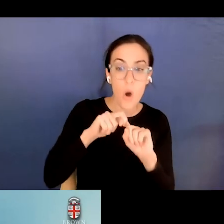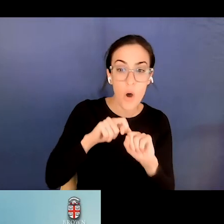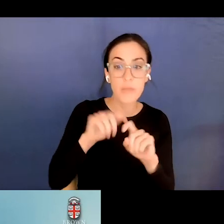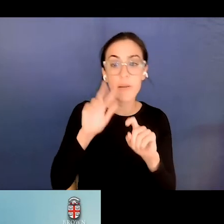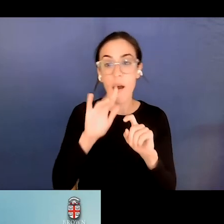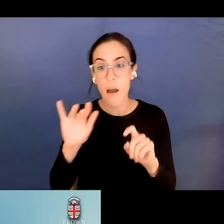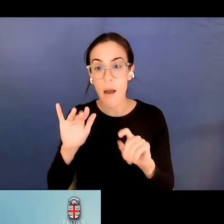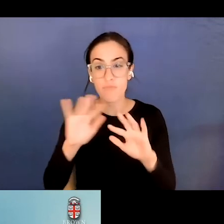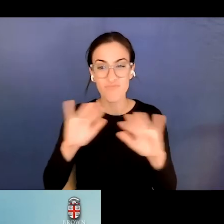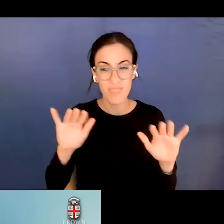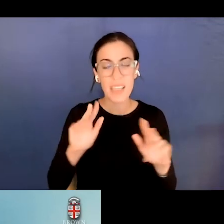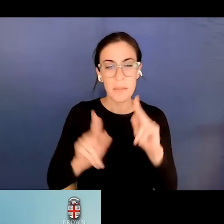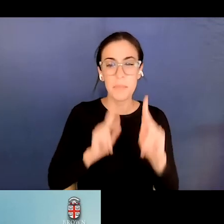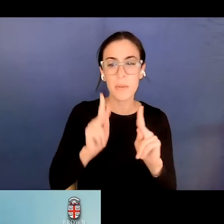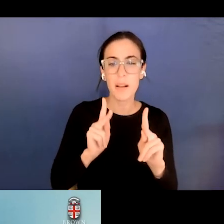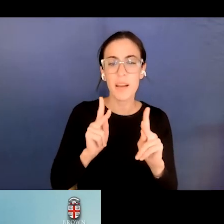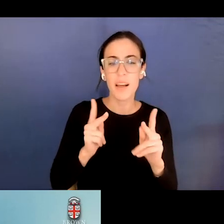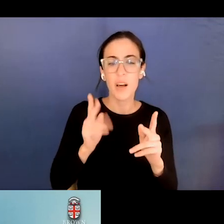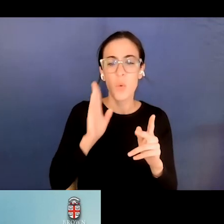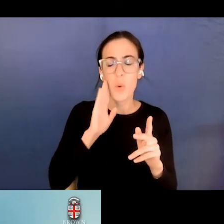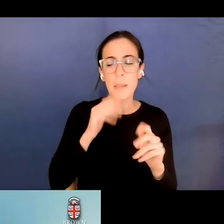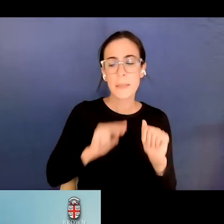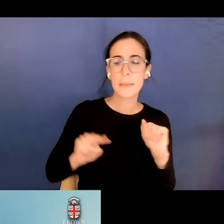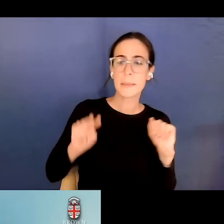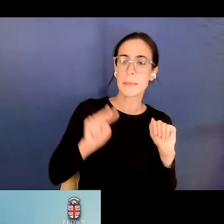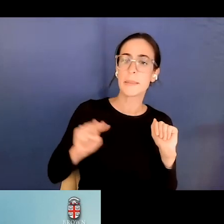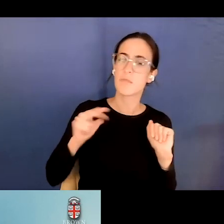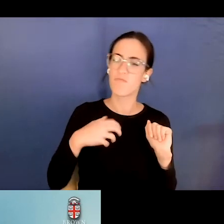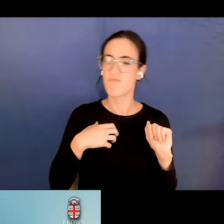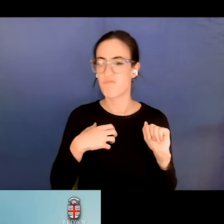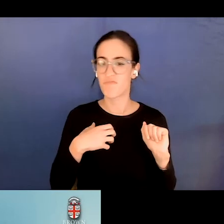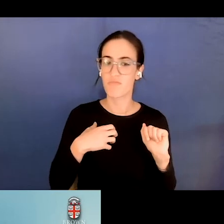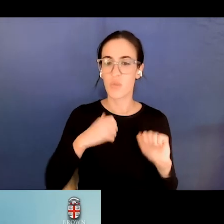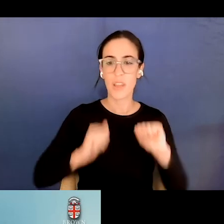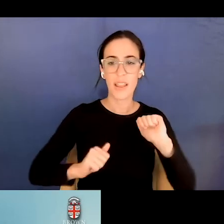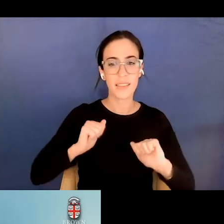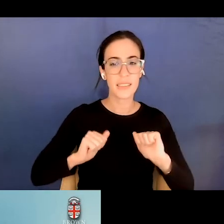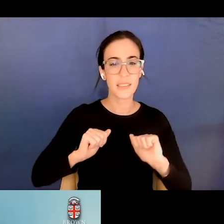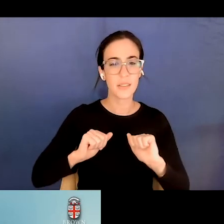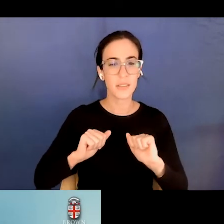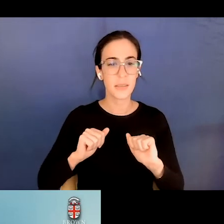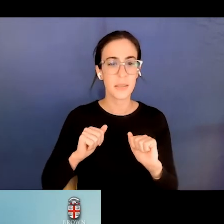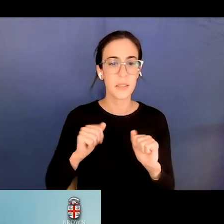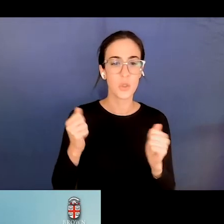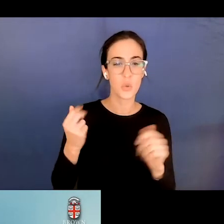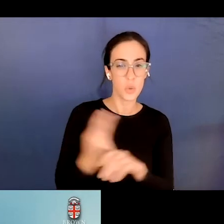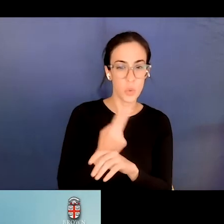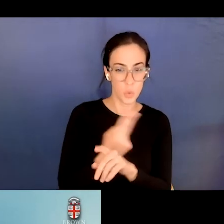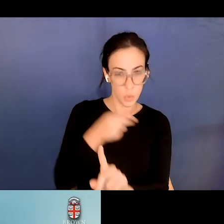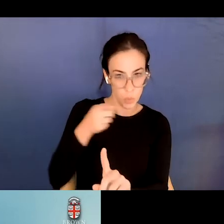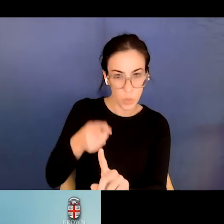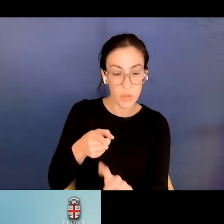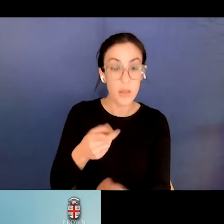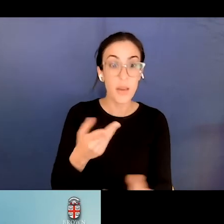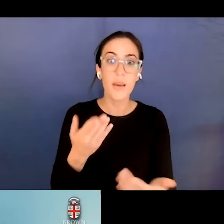that's, people are going to be reluctant and learners will be reluctant. You know, I think learners probably think, oh, I only want the standard